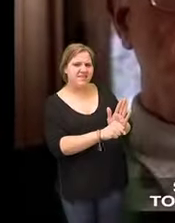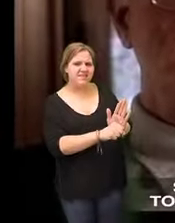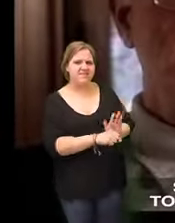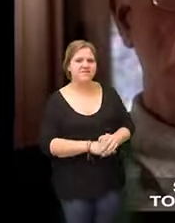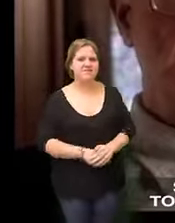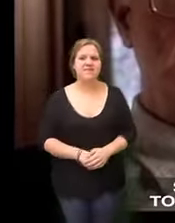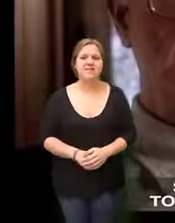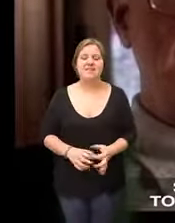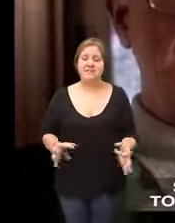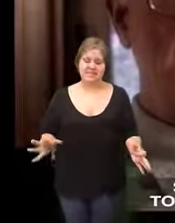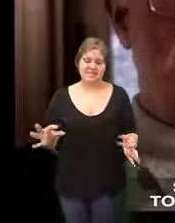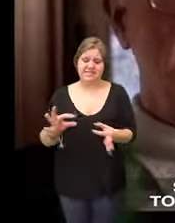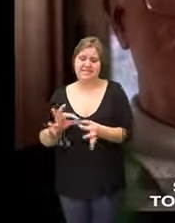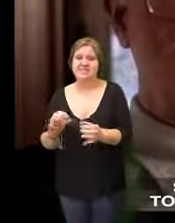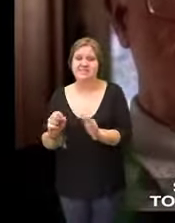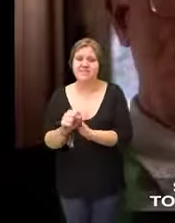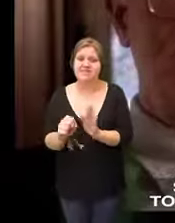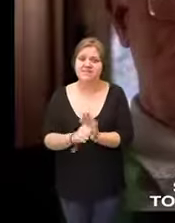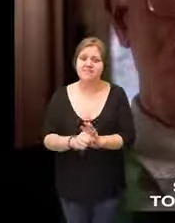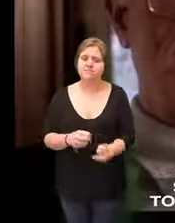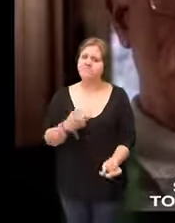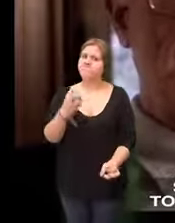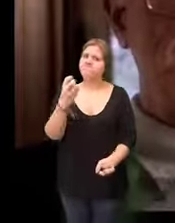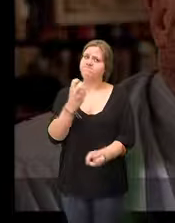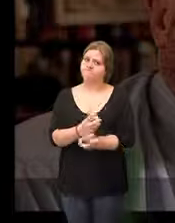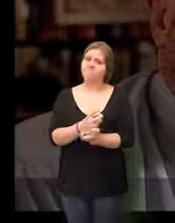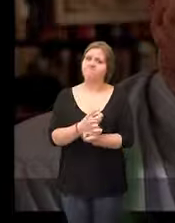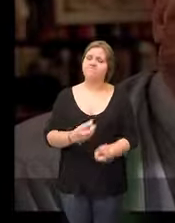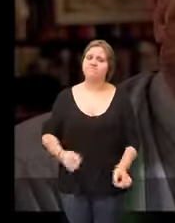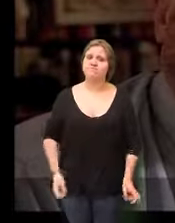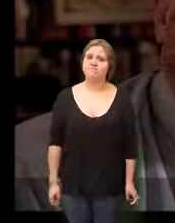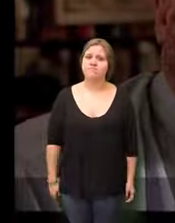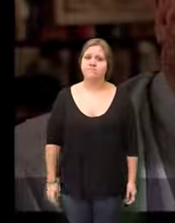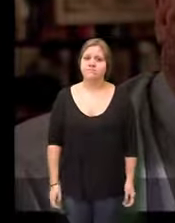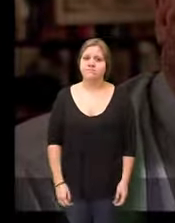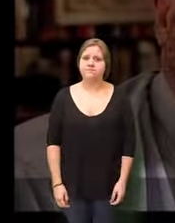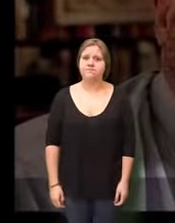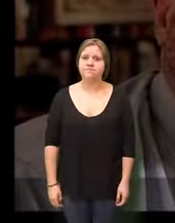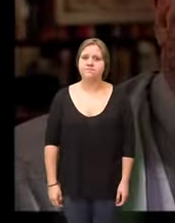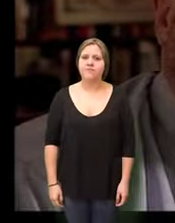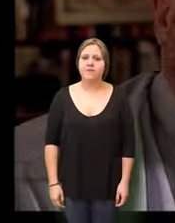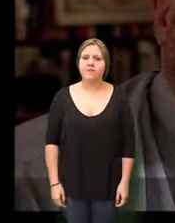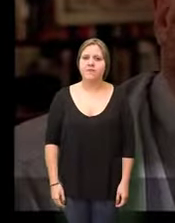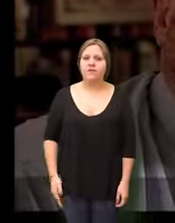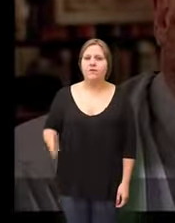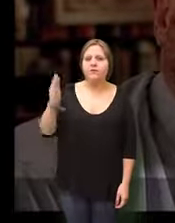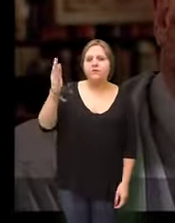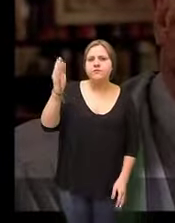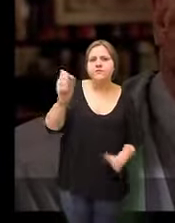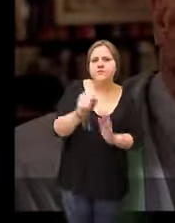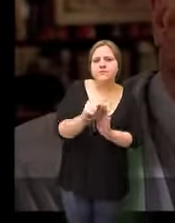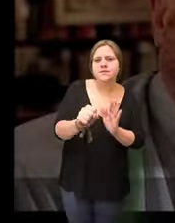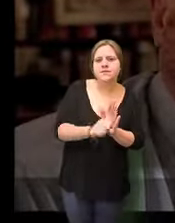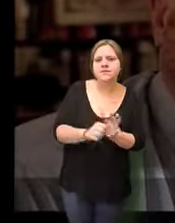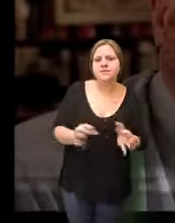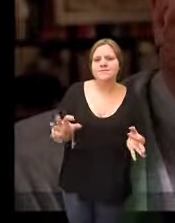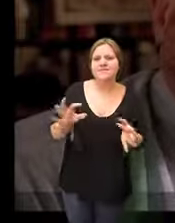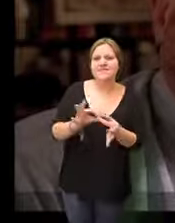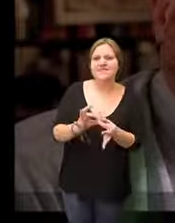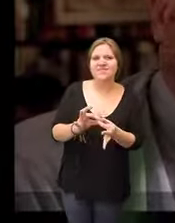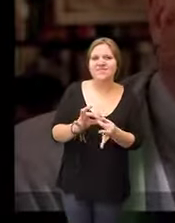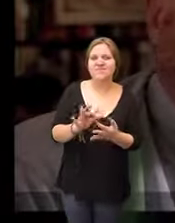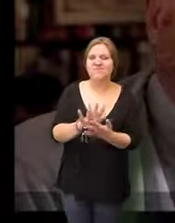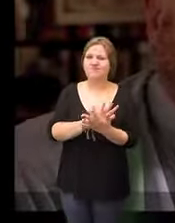so bringing these states together was no simple task it wasn't clear whether the states were going to be part of some